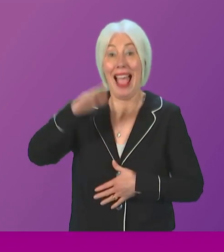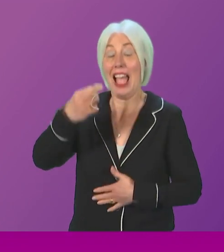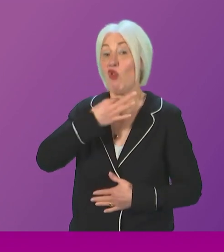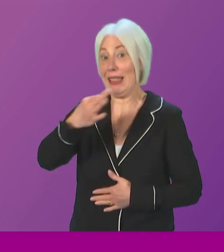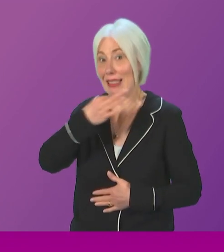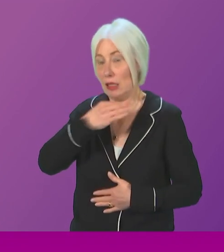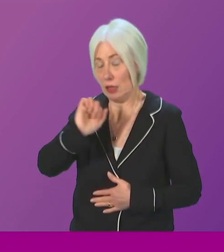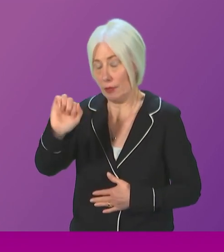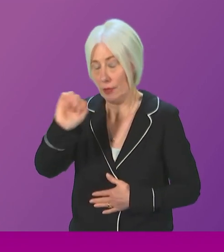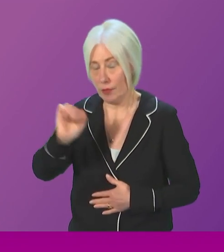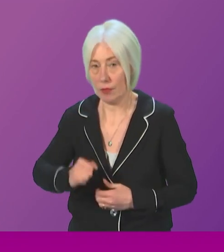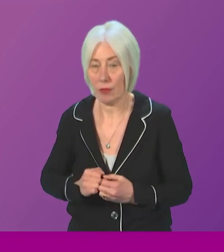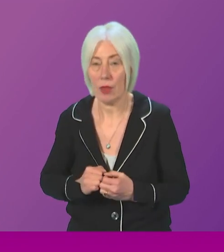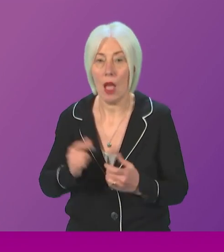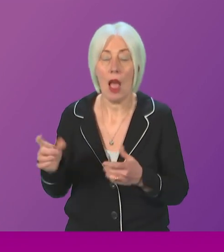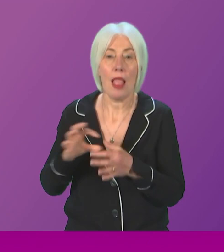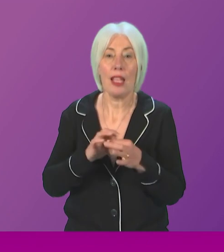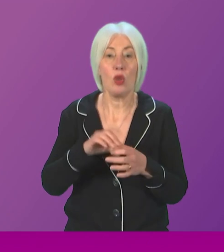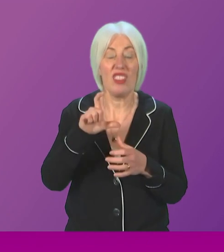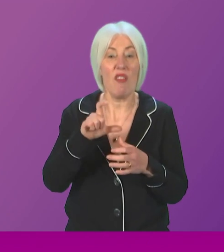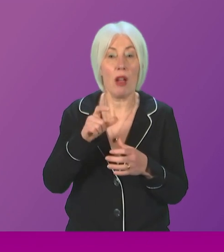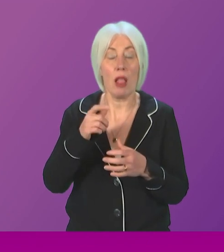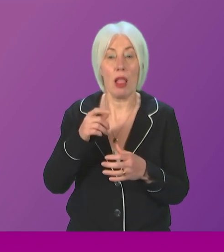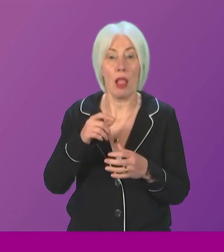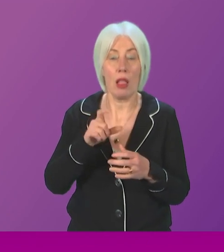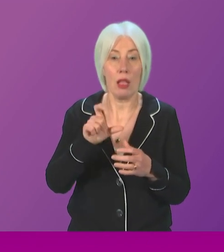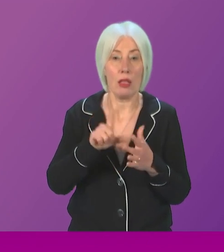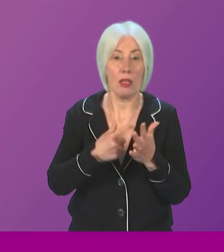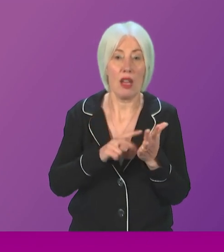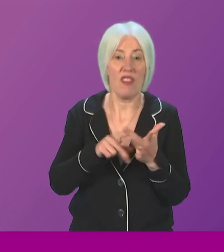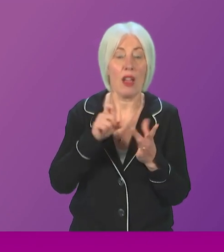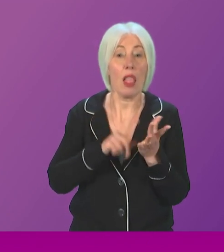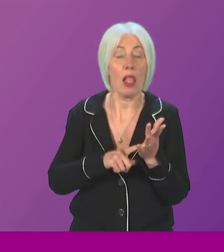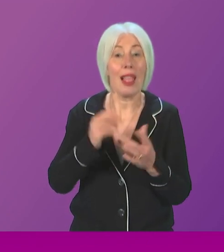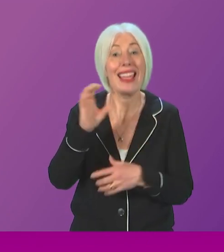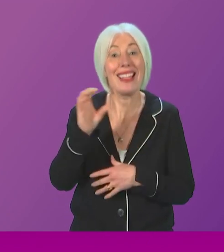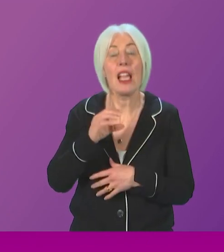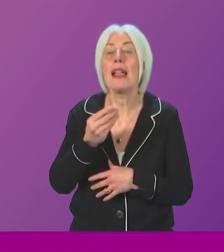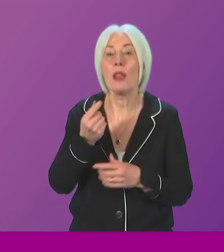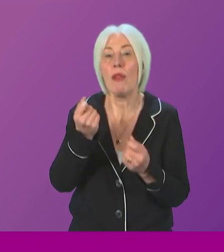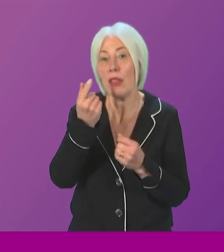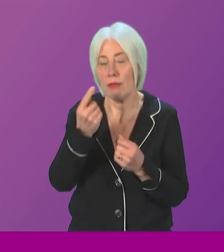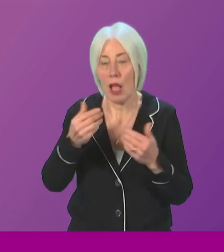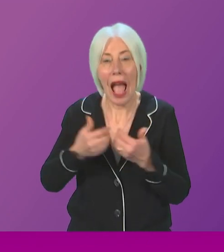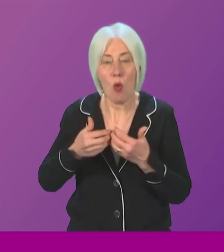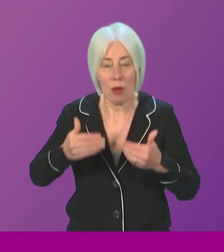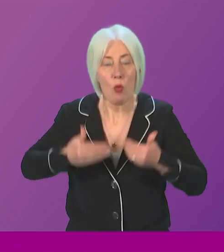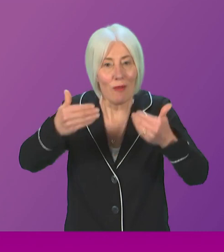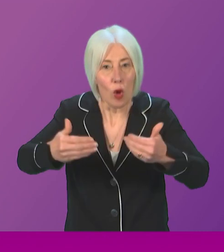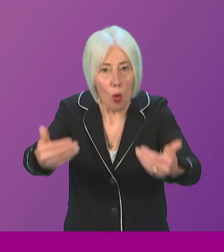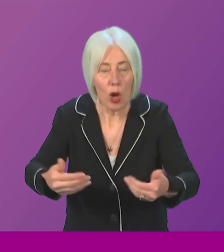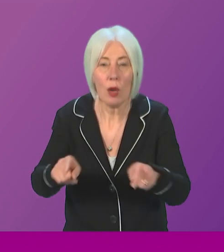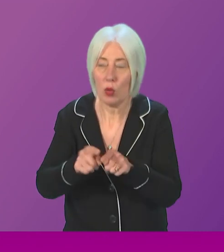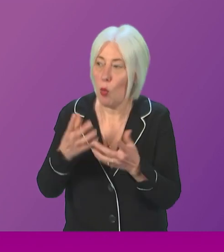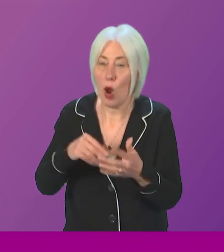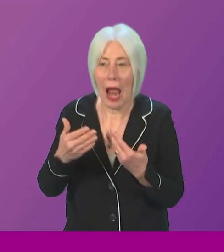risk in relation to cervical cancer. She has already mentioned some of the initiatives that we are taking forward. But also, we are seeking